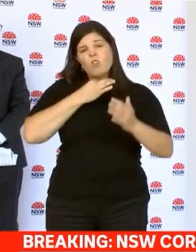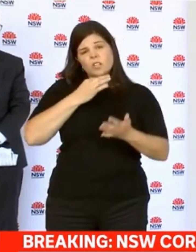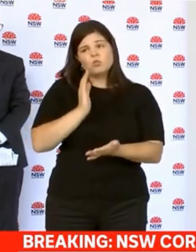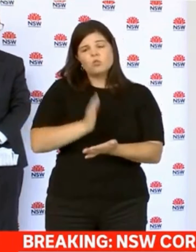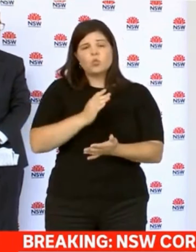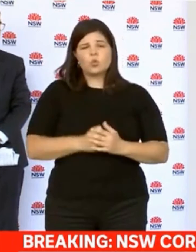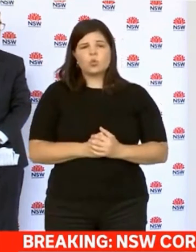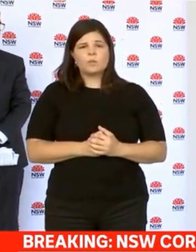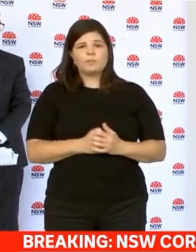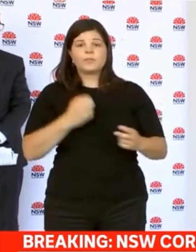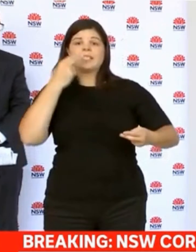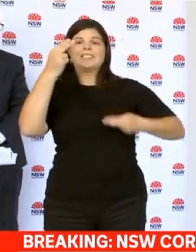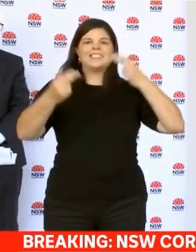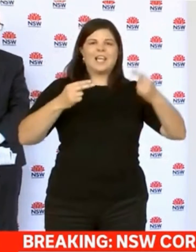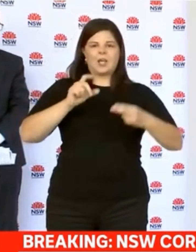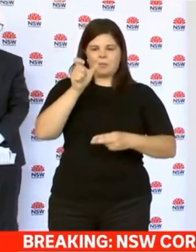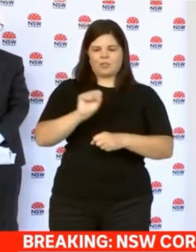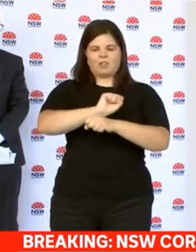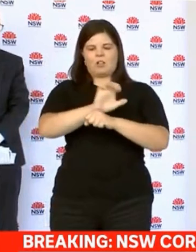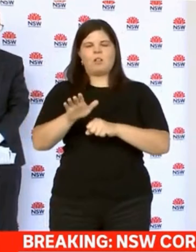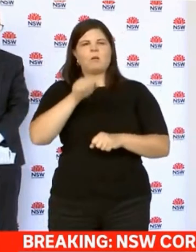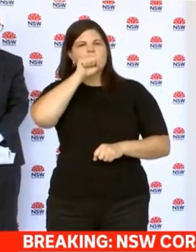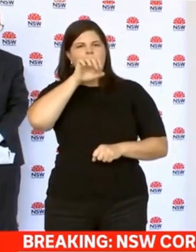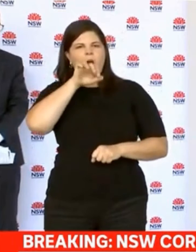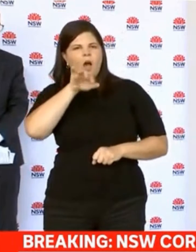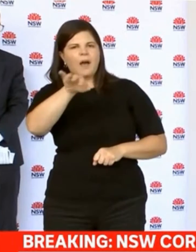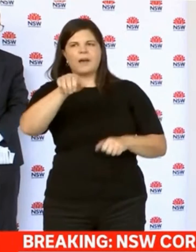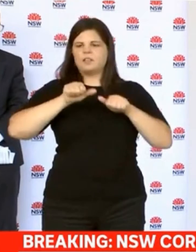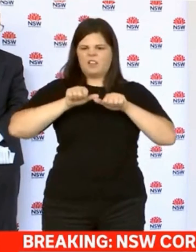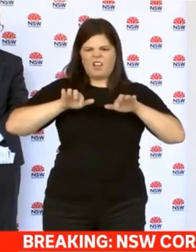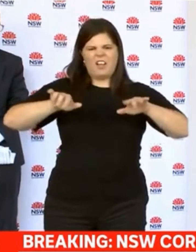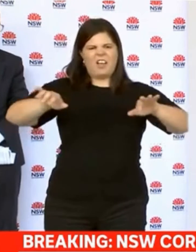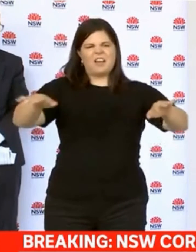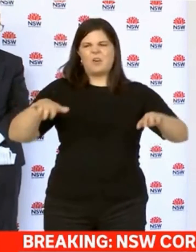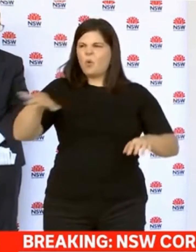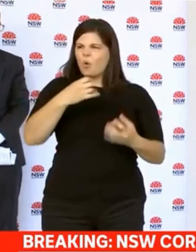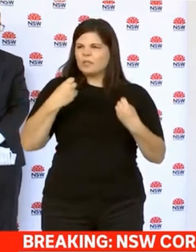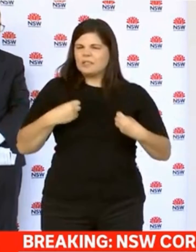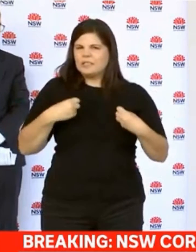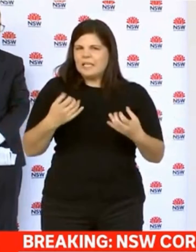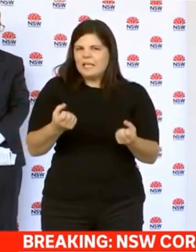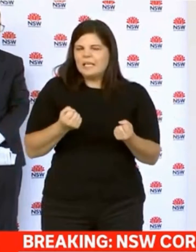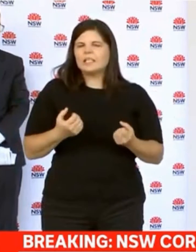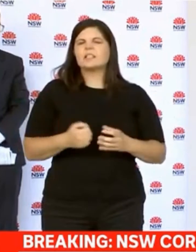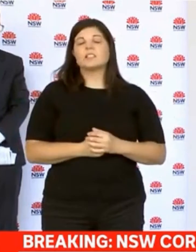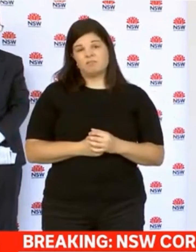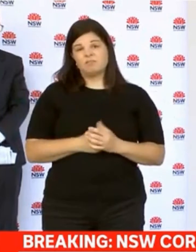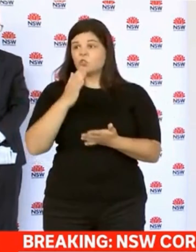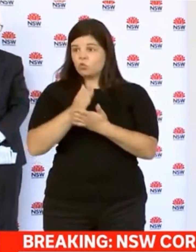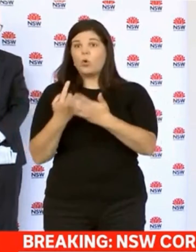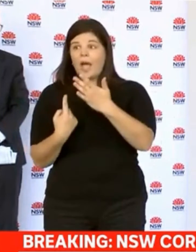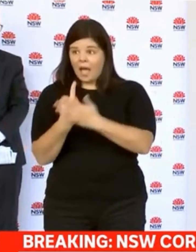When you undertake those activities and there's someone with the virus in the room, it will spread it to lots of other people and that's exactly what happened,